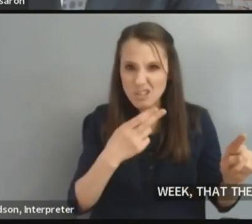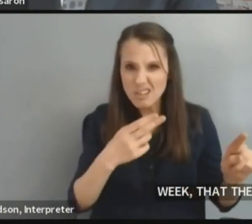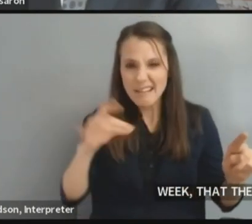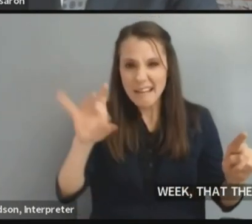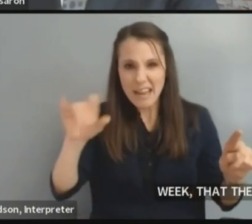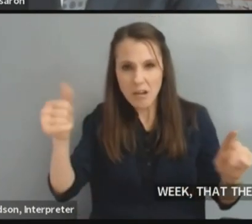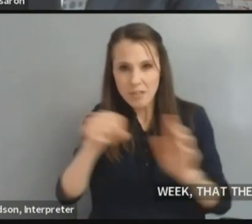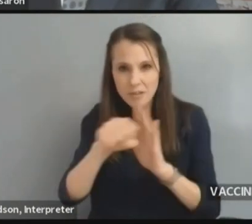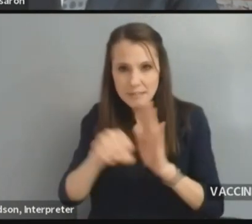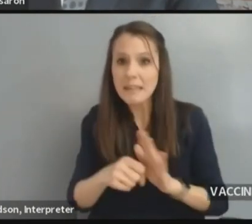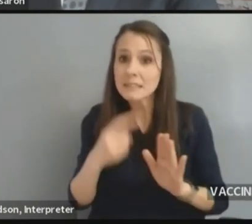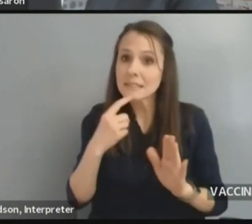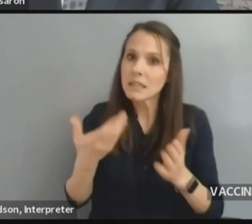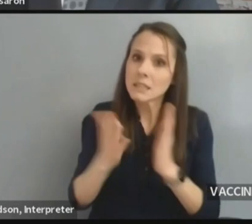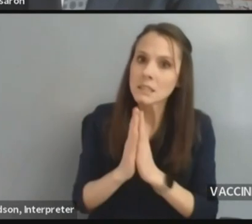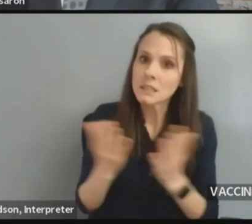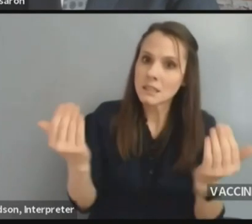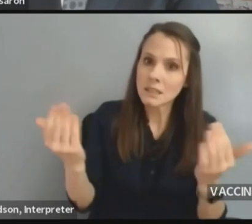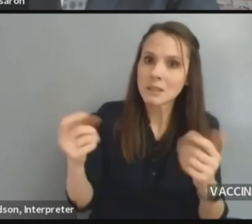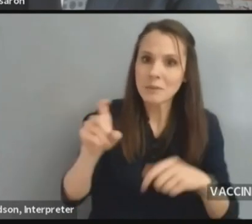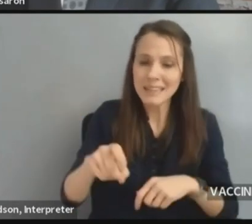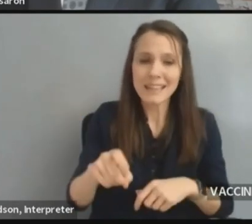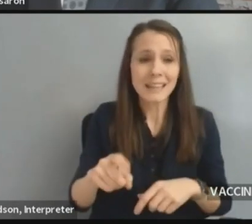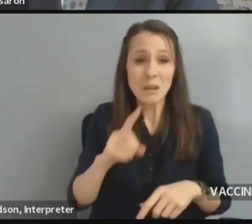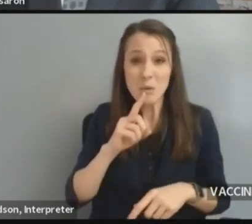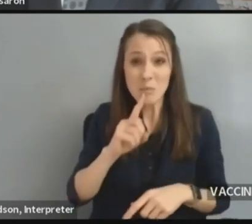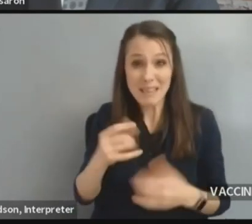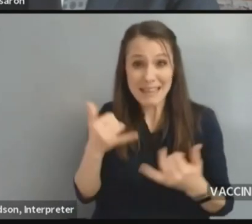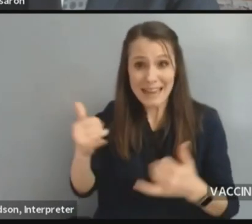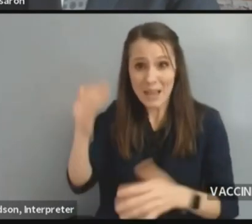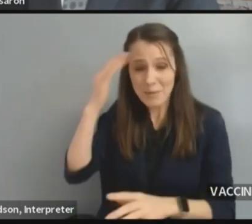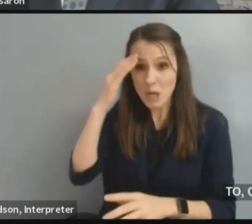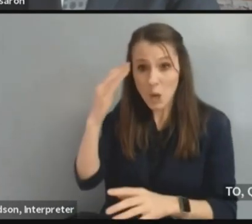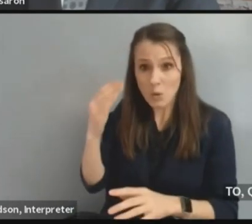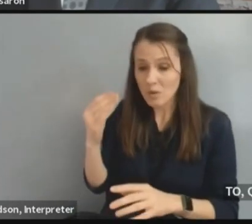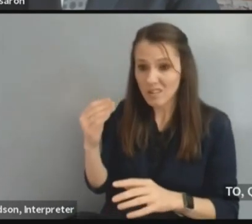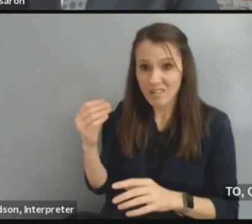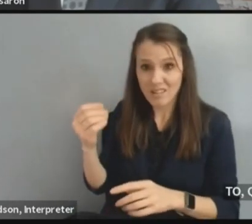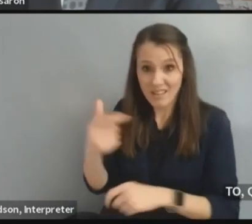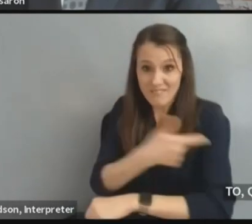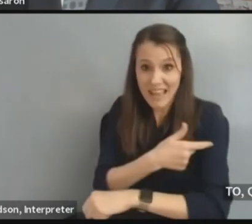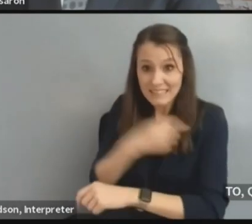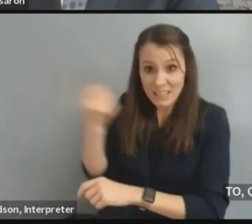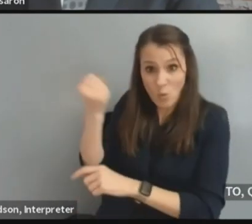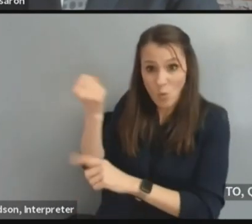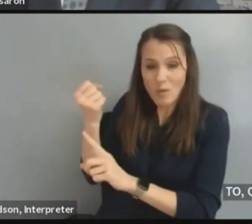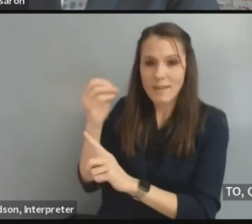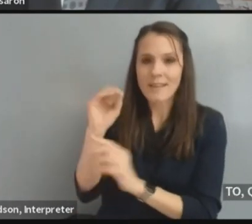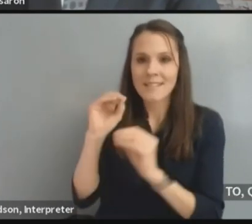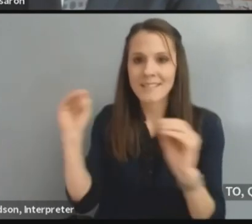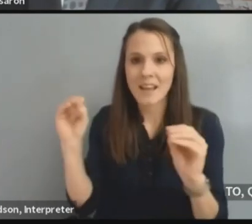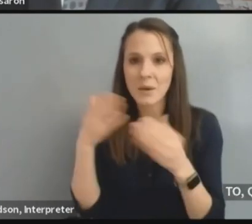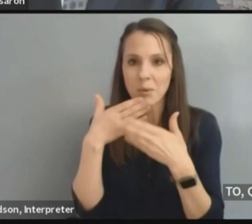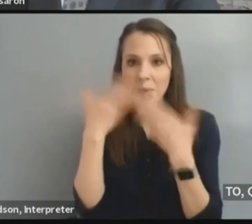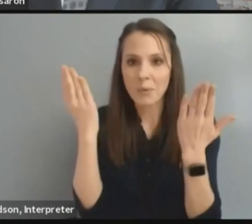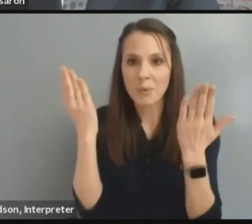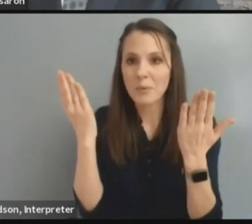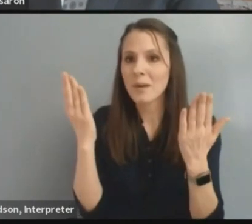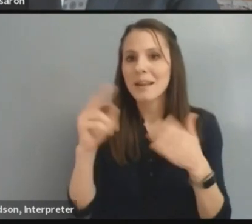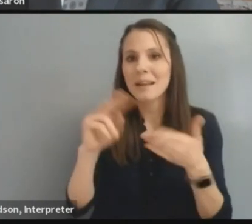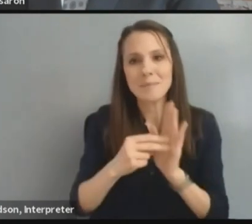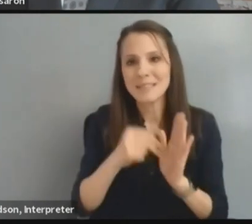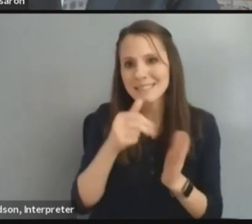we find out that there was never any vaccines held back. And so they flat out were being dishonest with us. It's